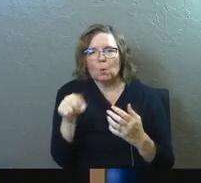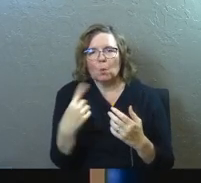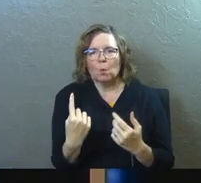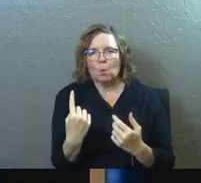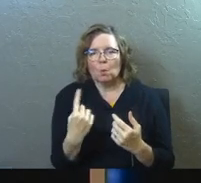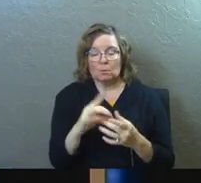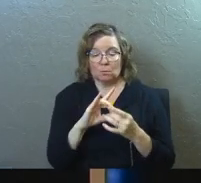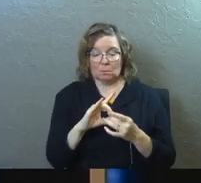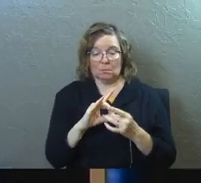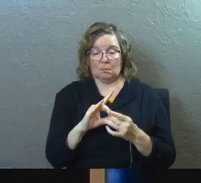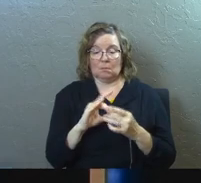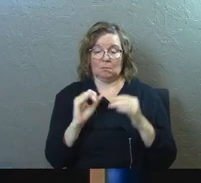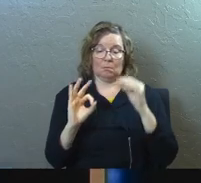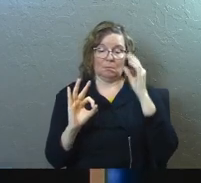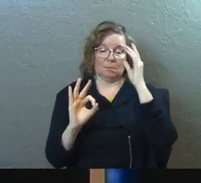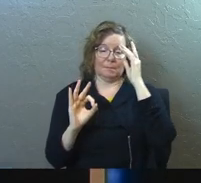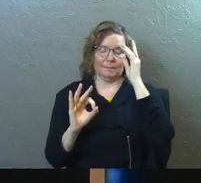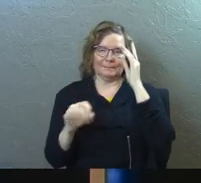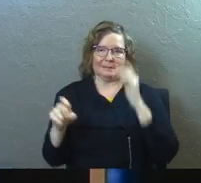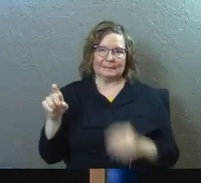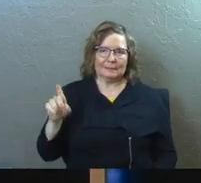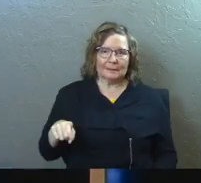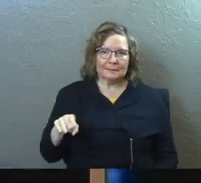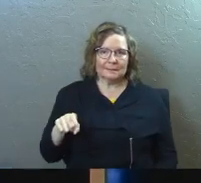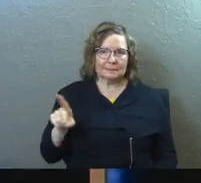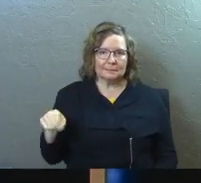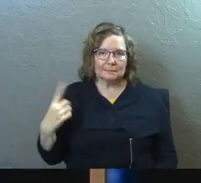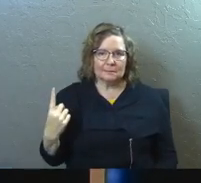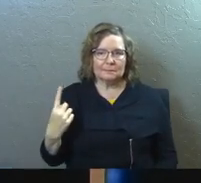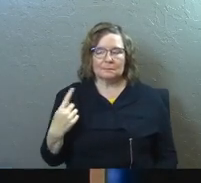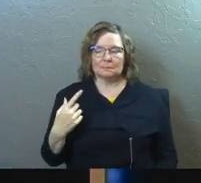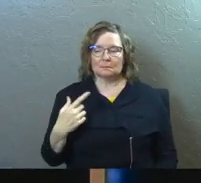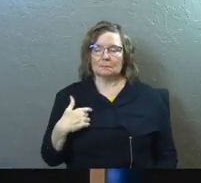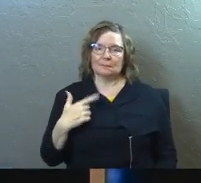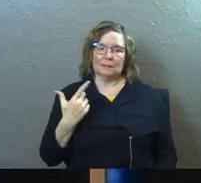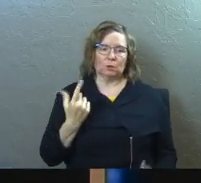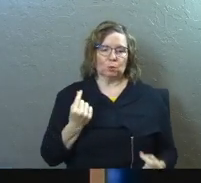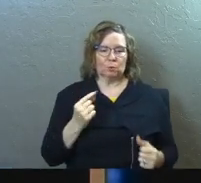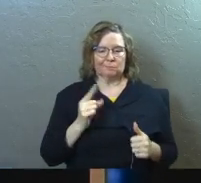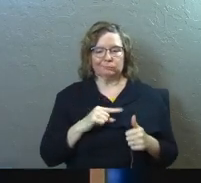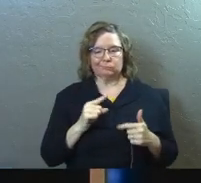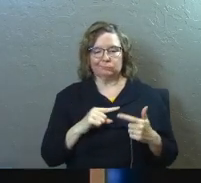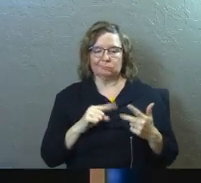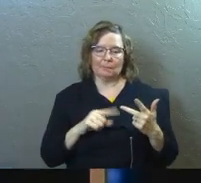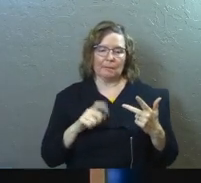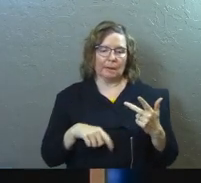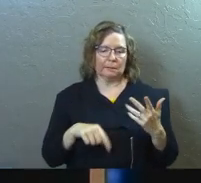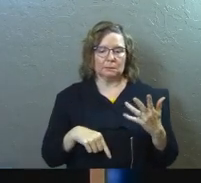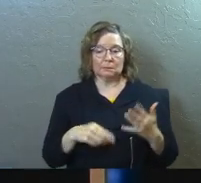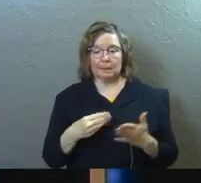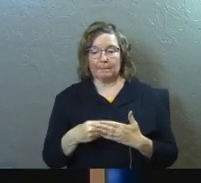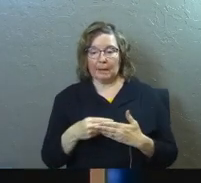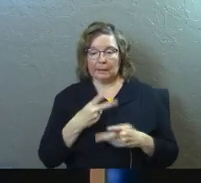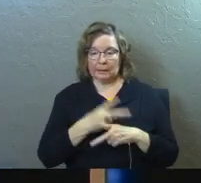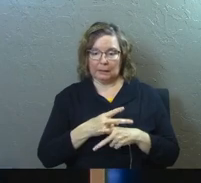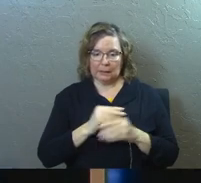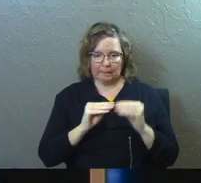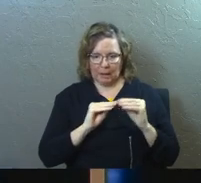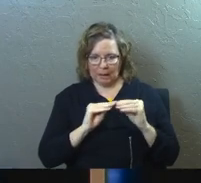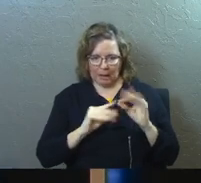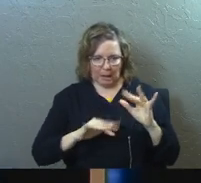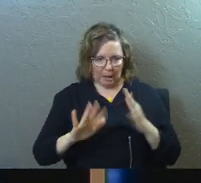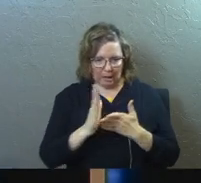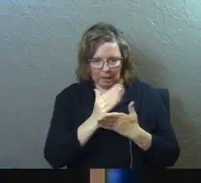It's a relationship of necessity. There's a lot of chores to do. There's a lot of money to keep up with,